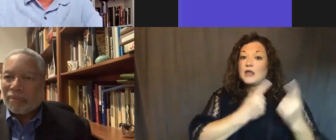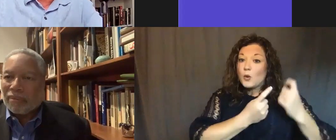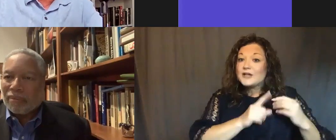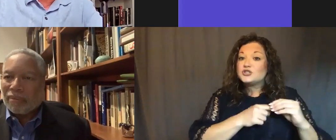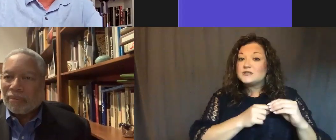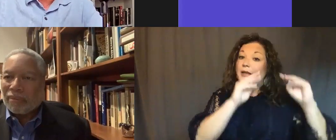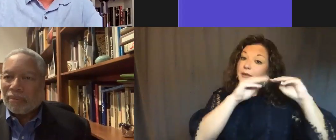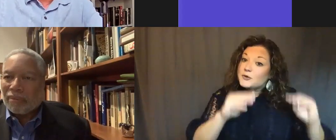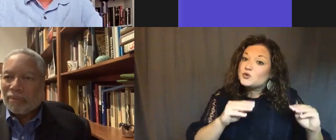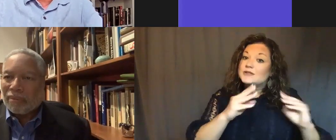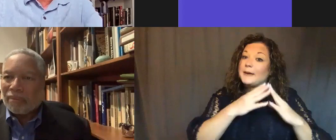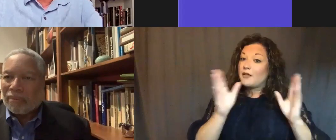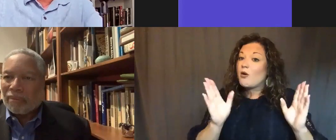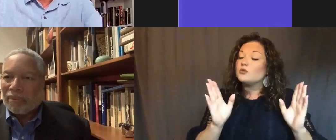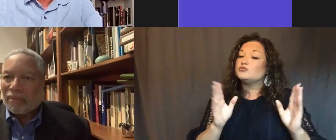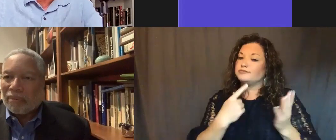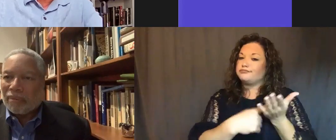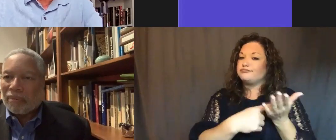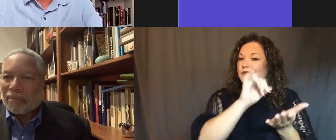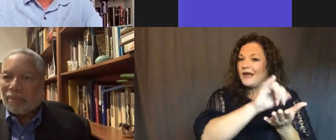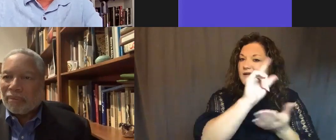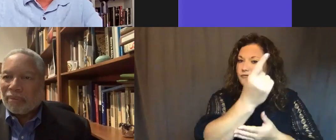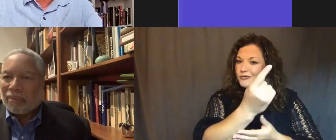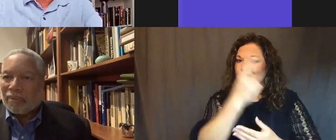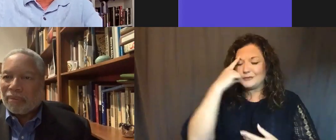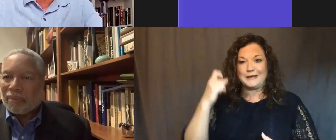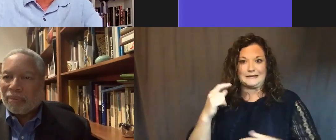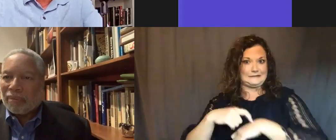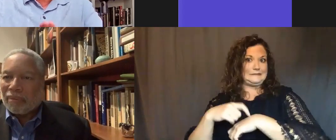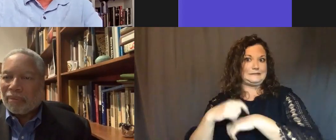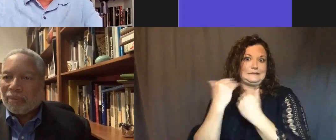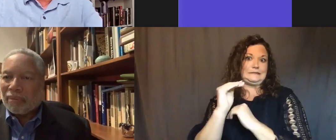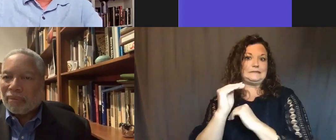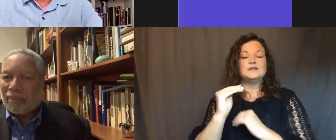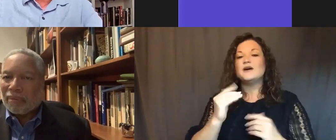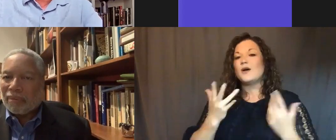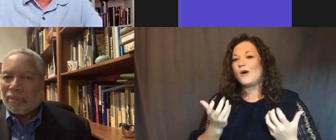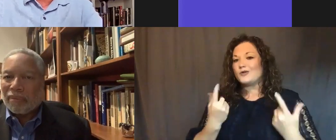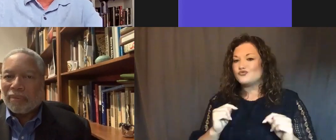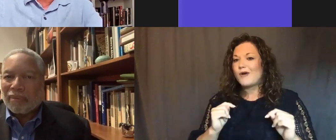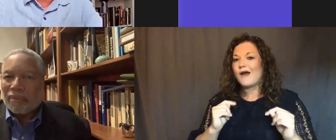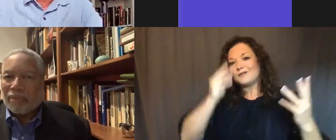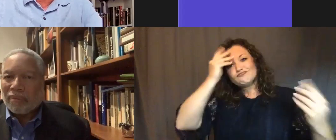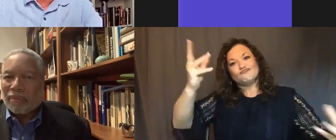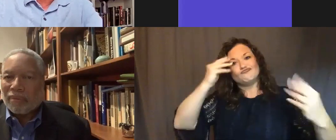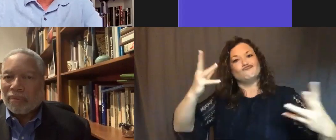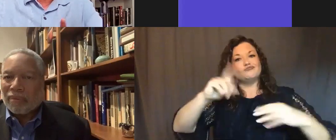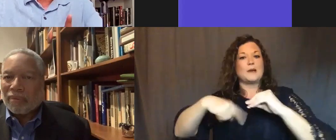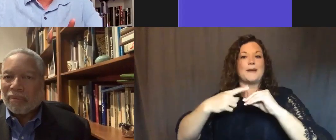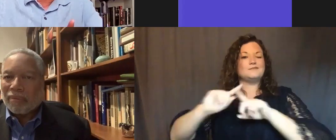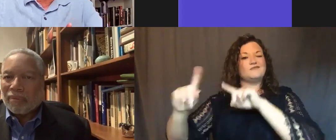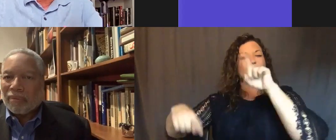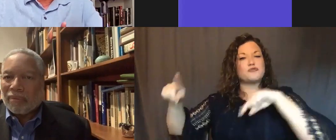in a larger sense because we have a limited time and I want to try to get out information on a lot of different topics.